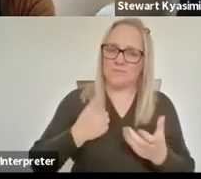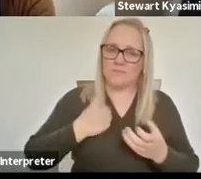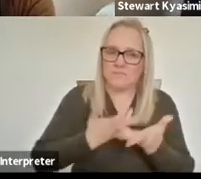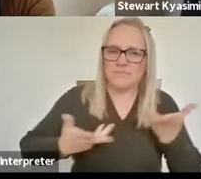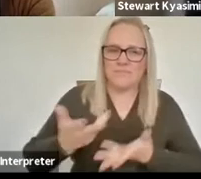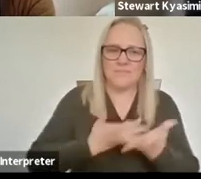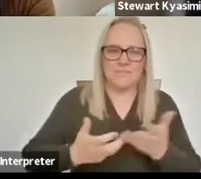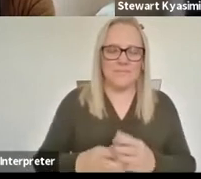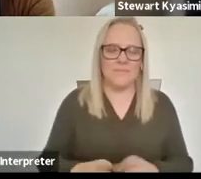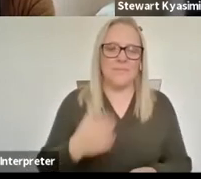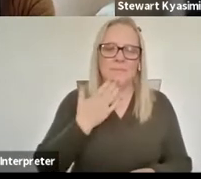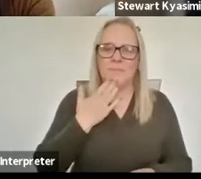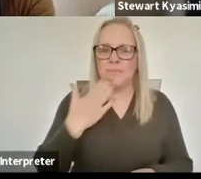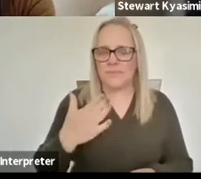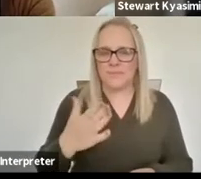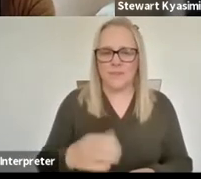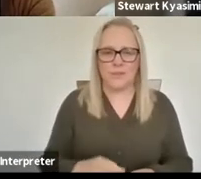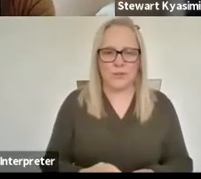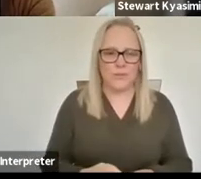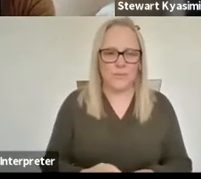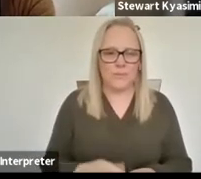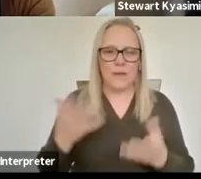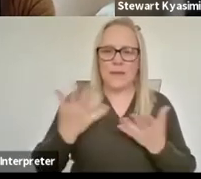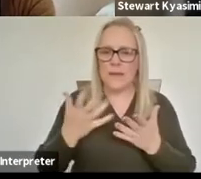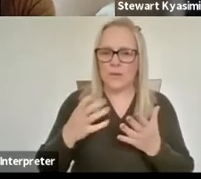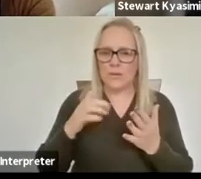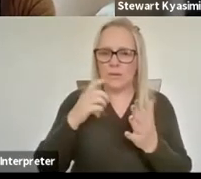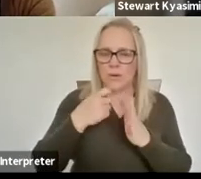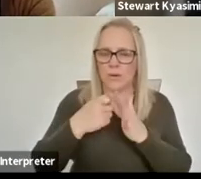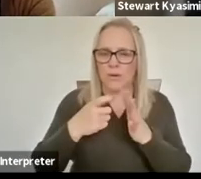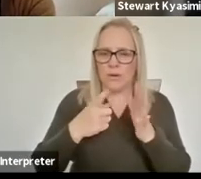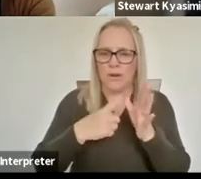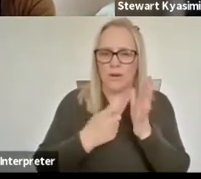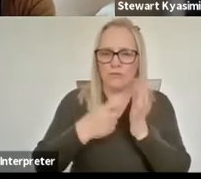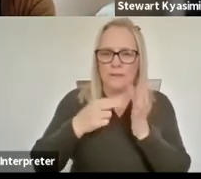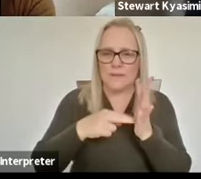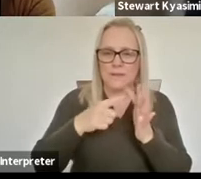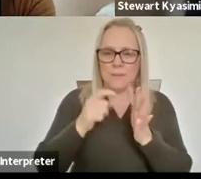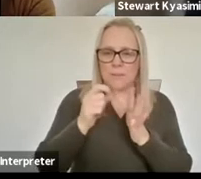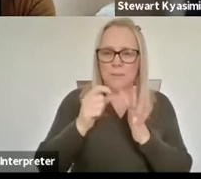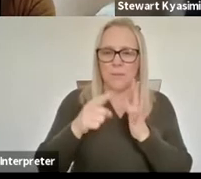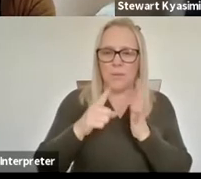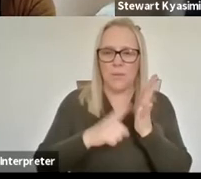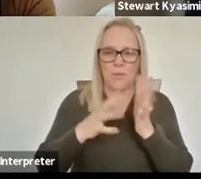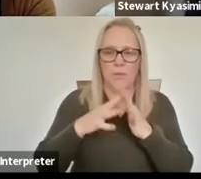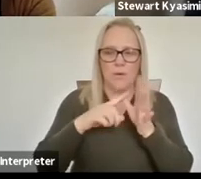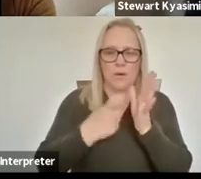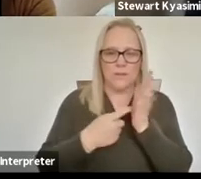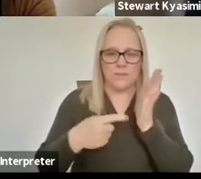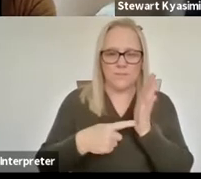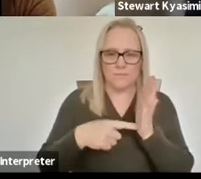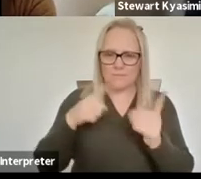Brilliant thank you Stuart and I'm going to move on to Corrine Polwart and I'm really enjoying the links between all of you